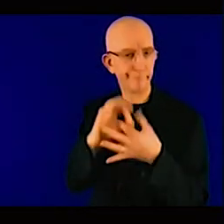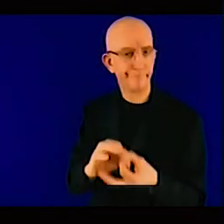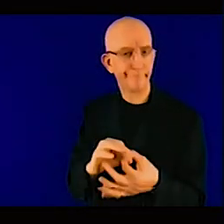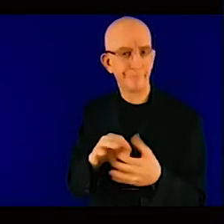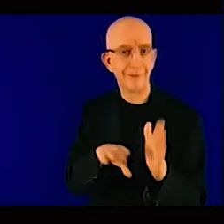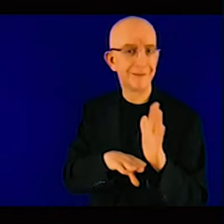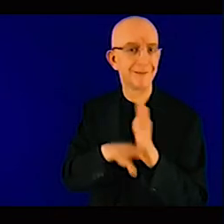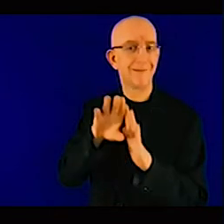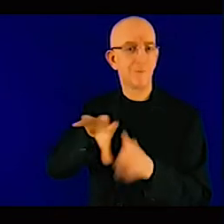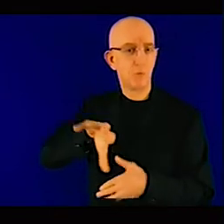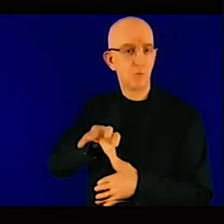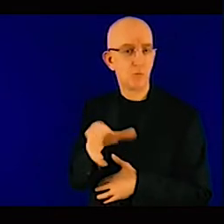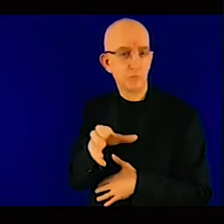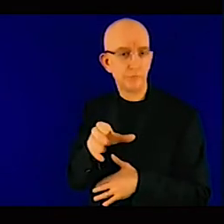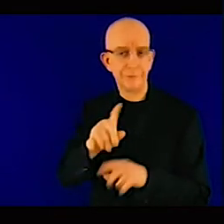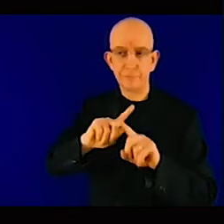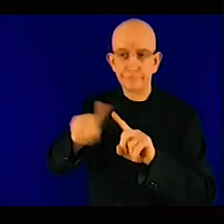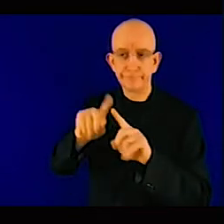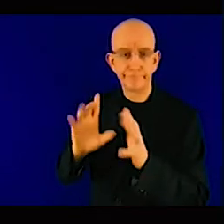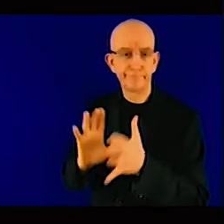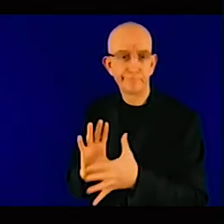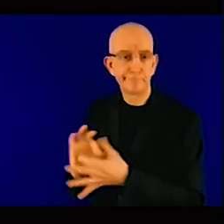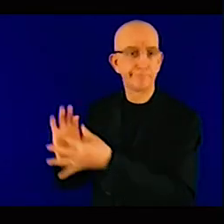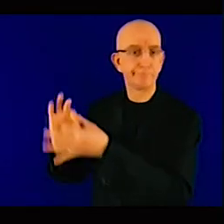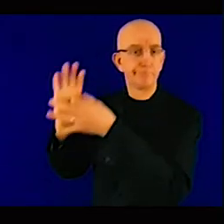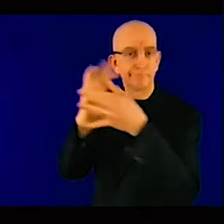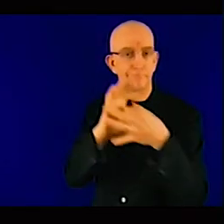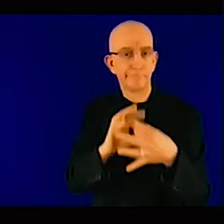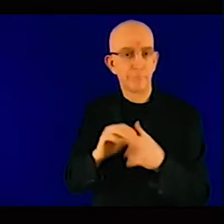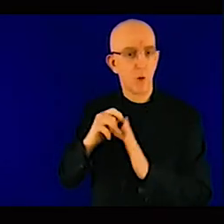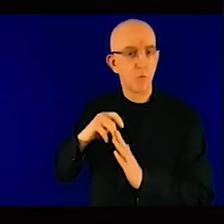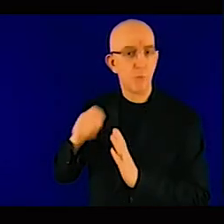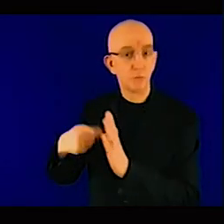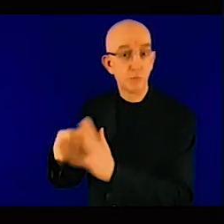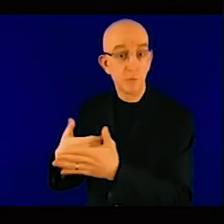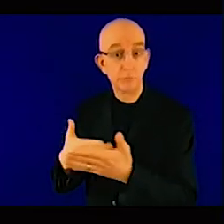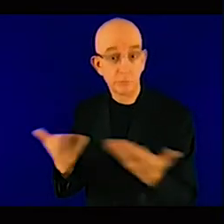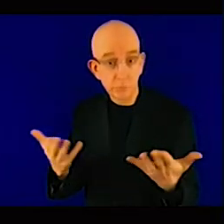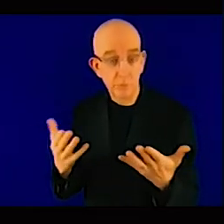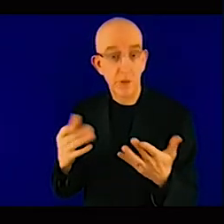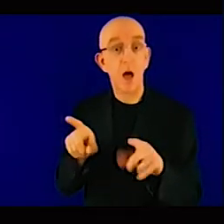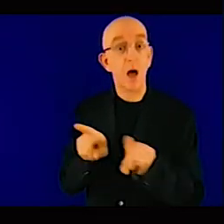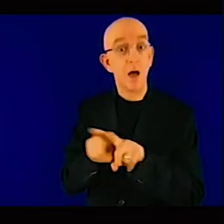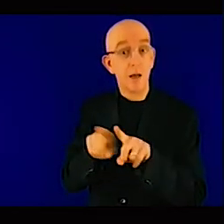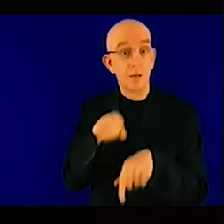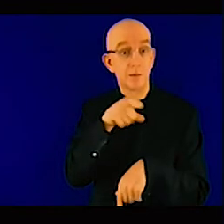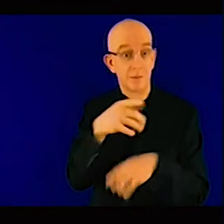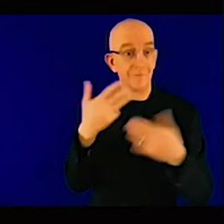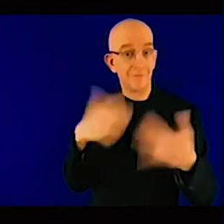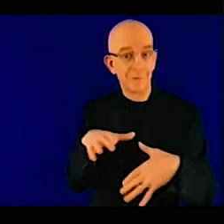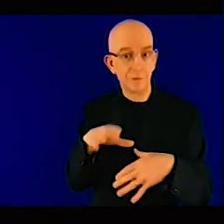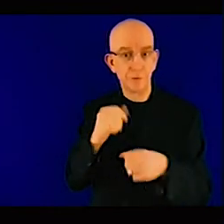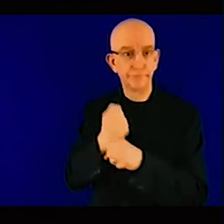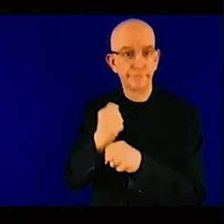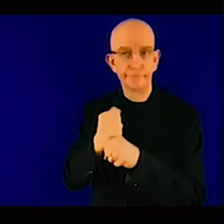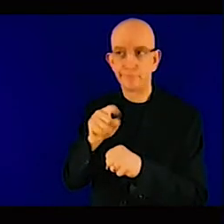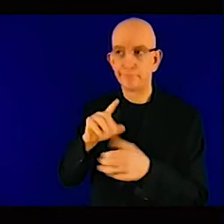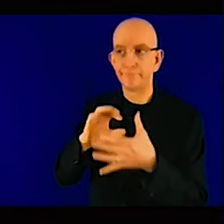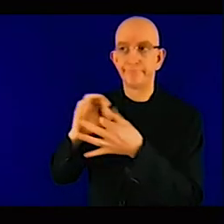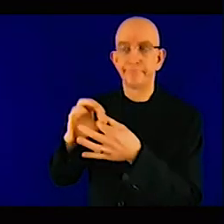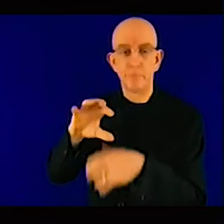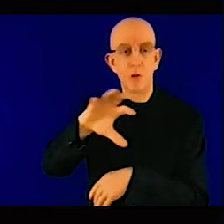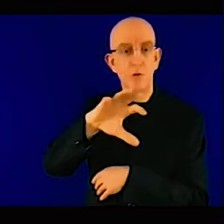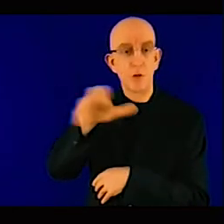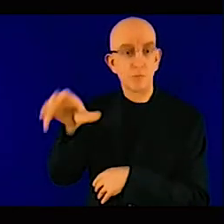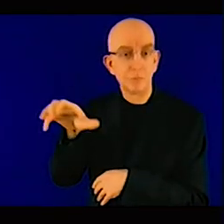uh, regulations and strategies. So I, if you can touch on, uh, you know, uh, maybe another, uh,